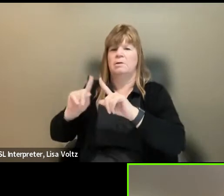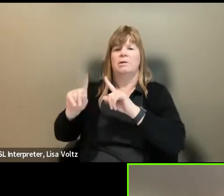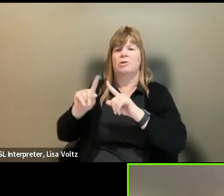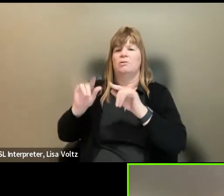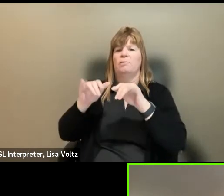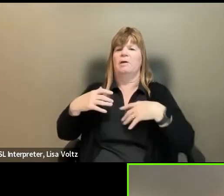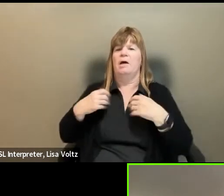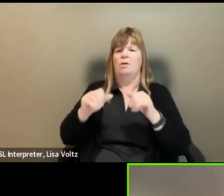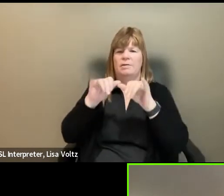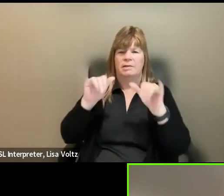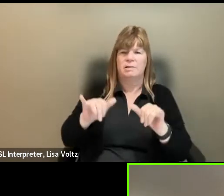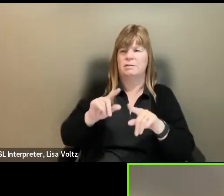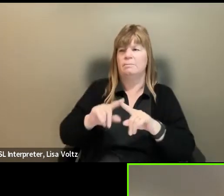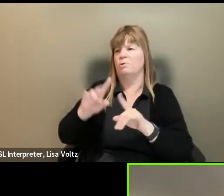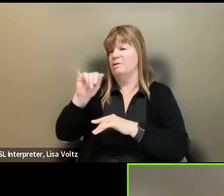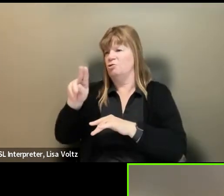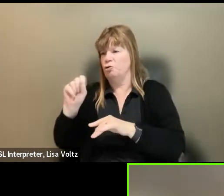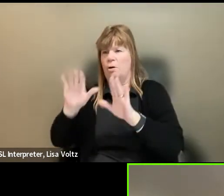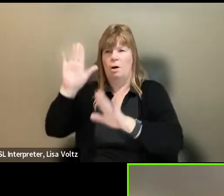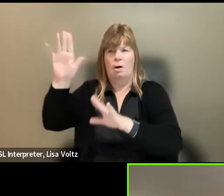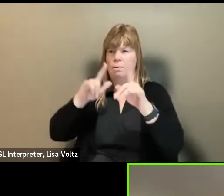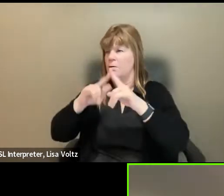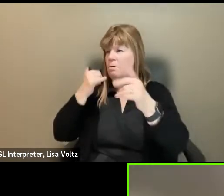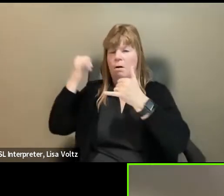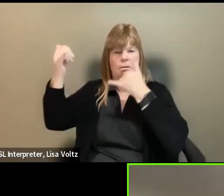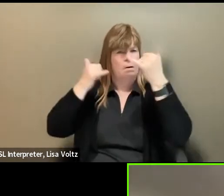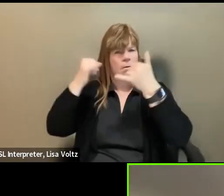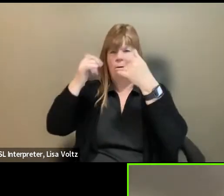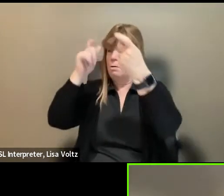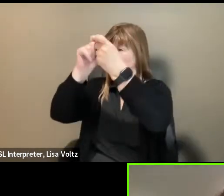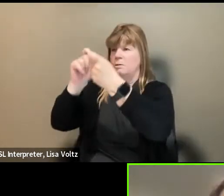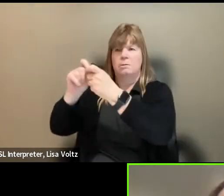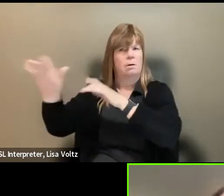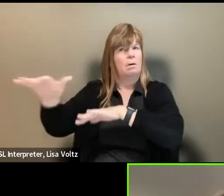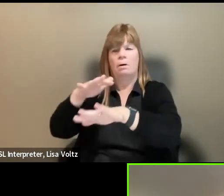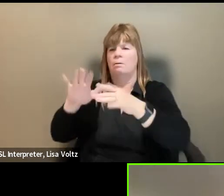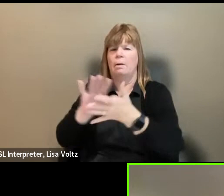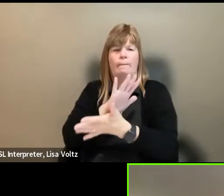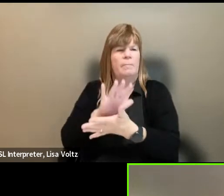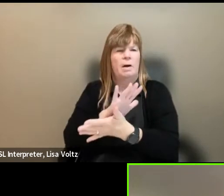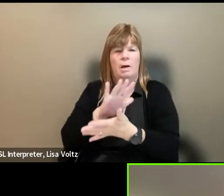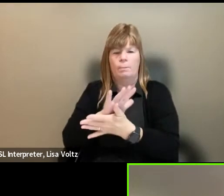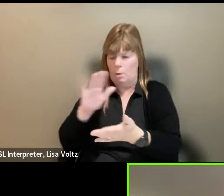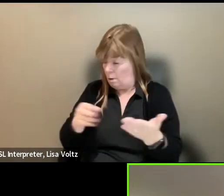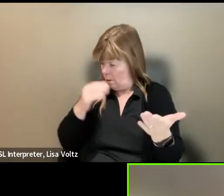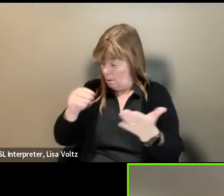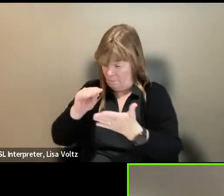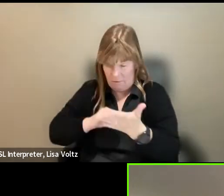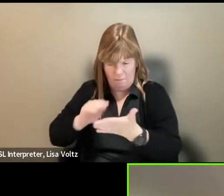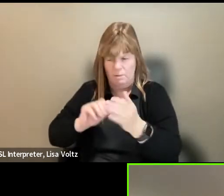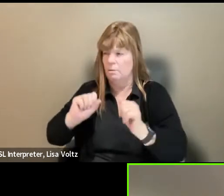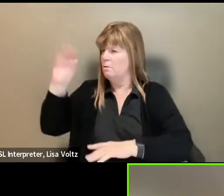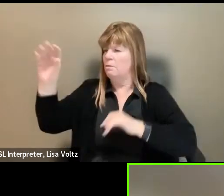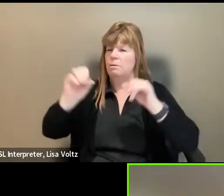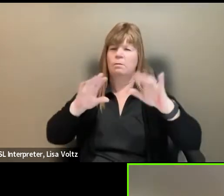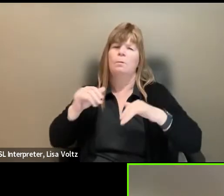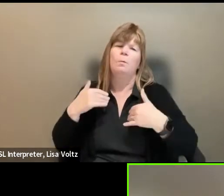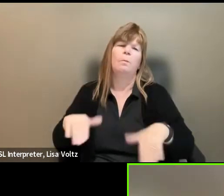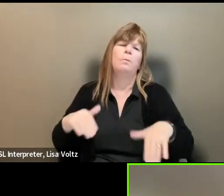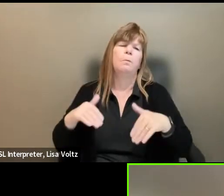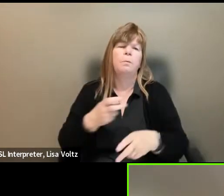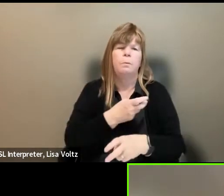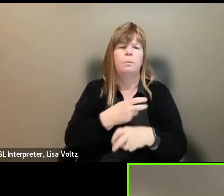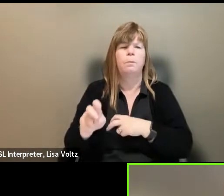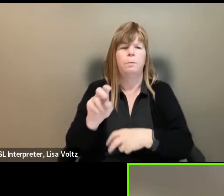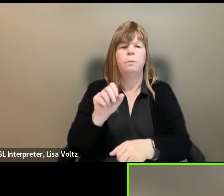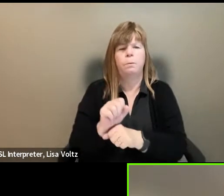systems, insurance, all of those phone calls and those details and the paperwork. Um, and that can be extremely difficult work.